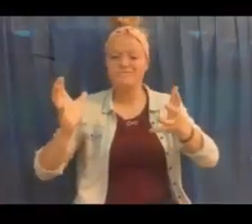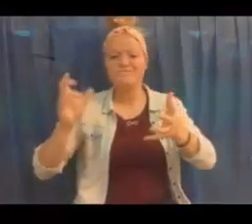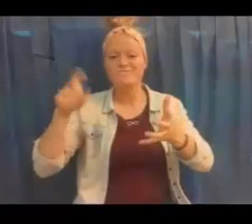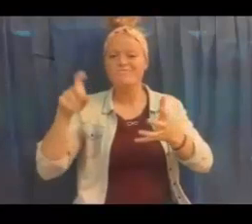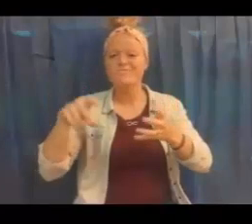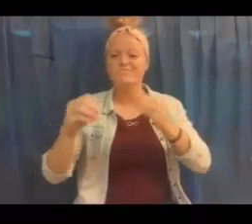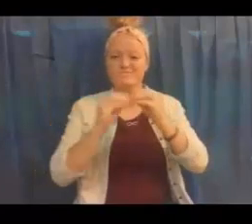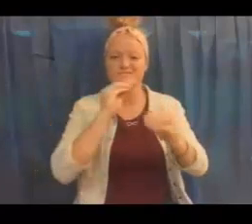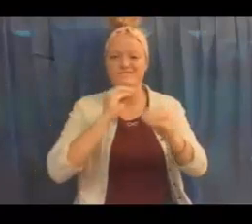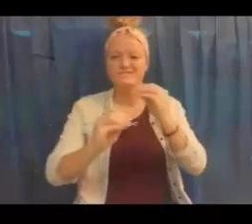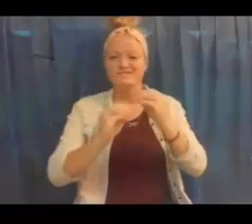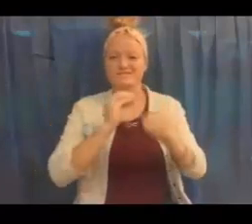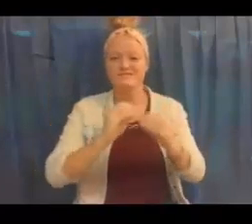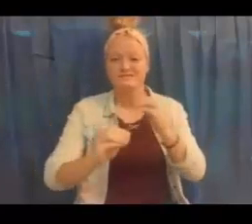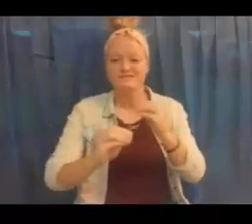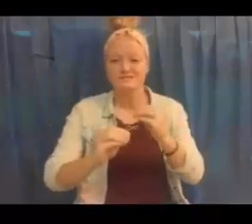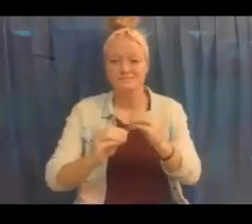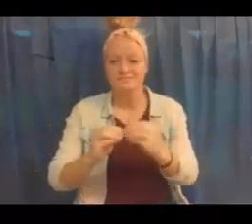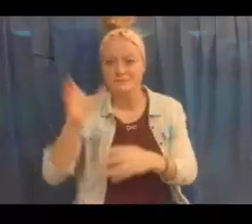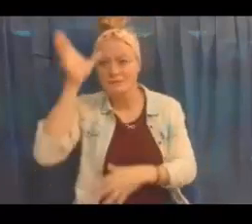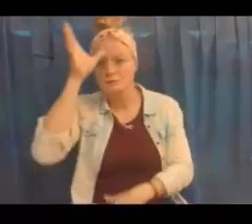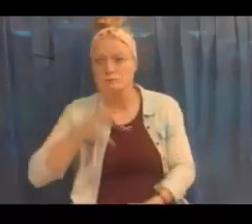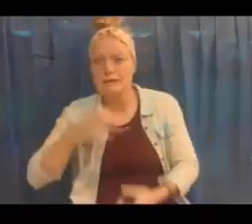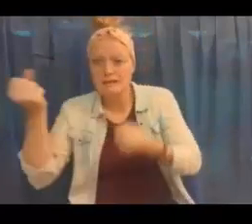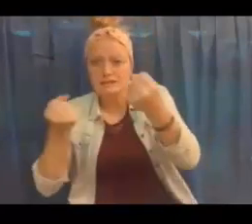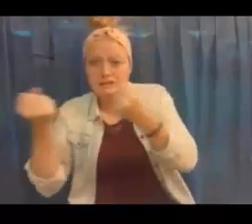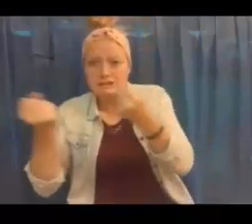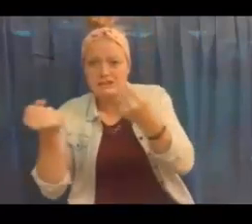The car was messed up and it needed fixed.